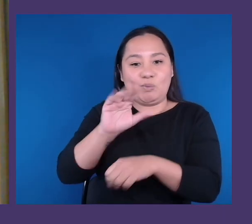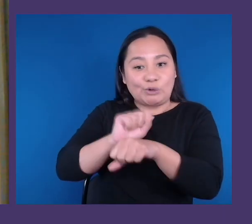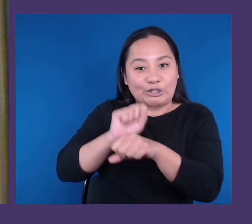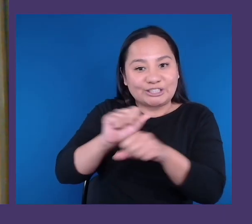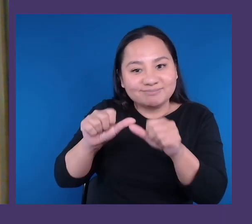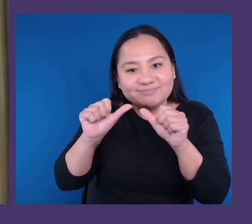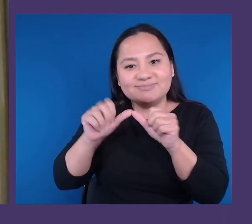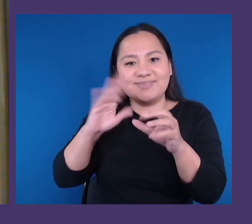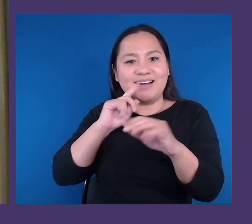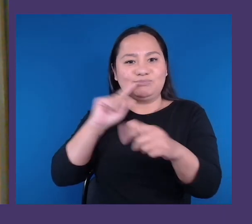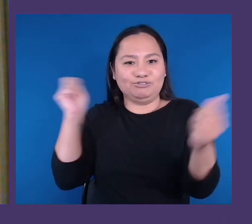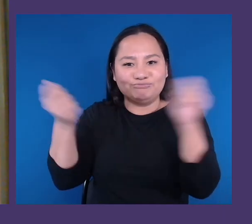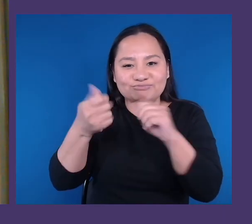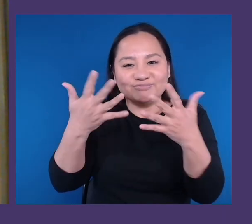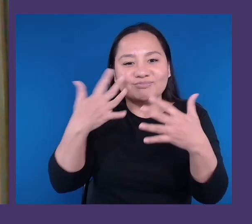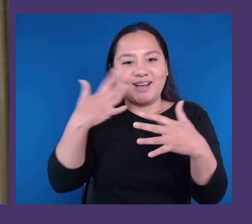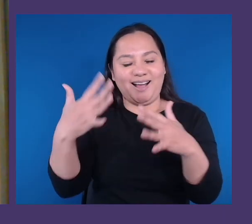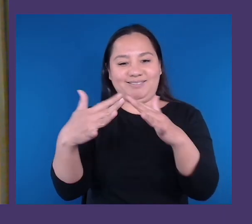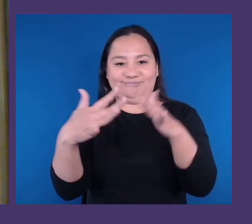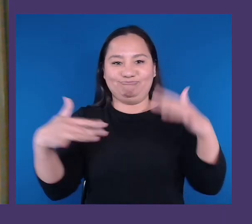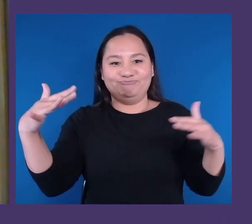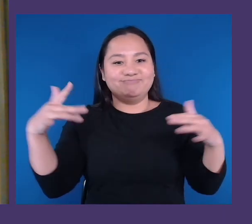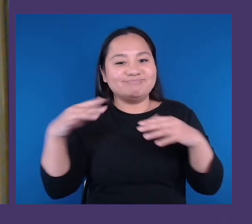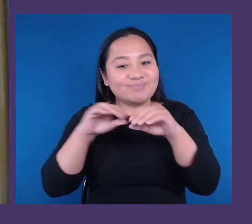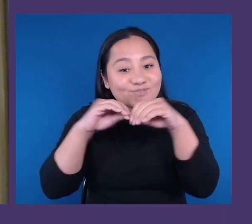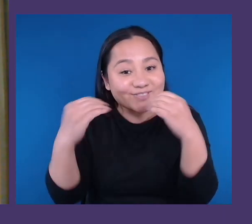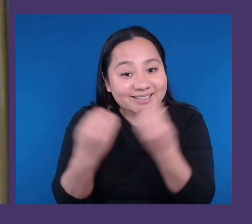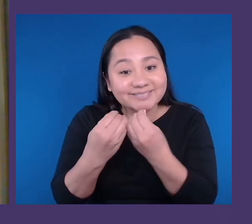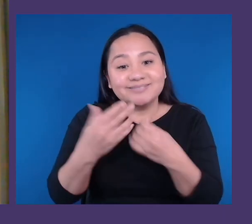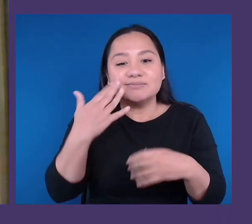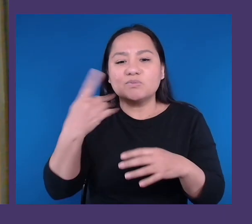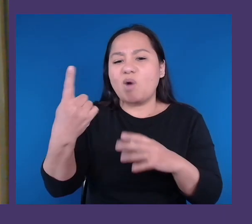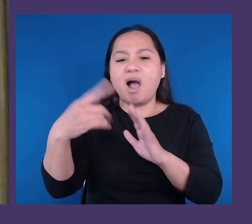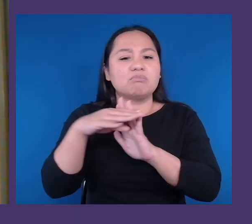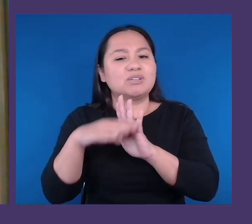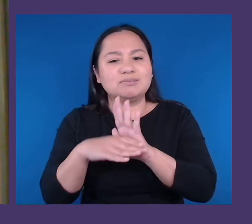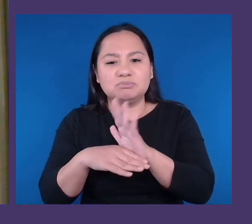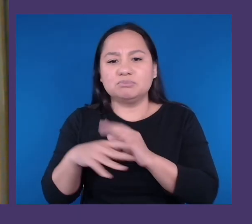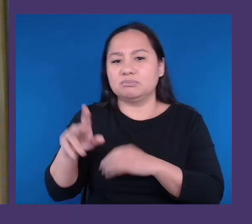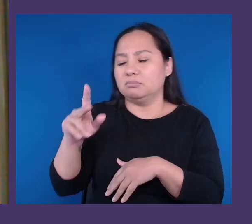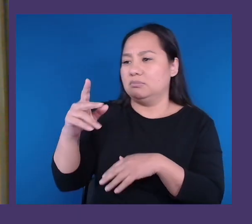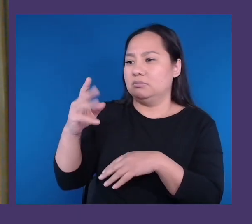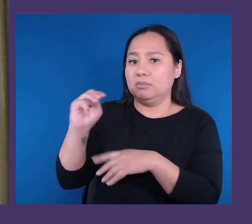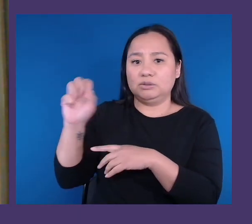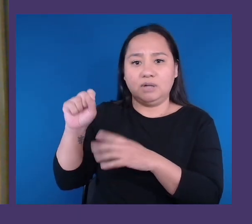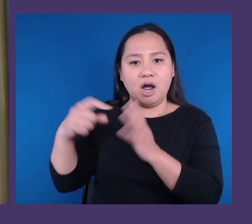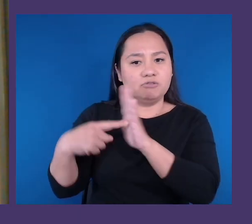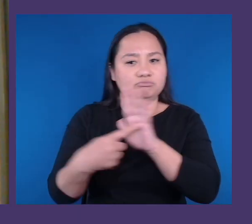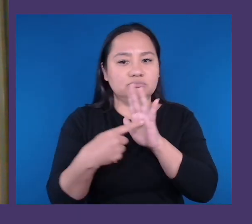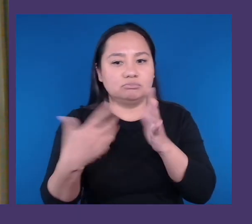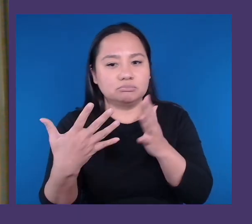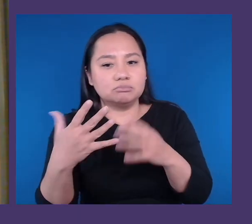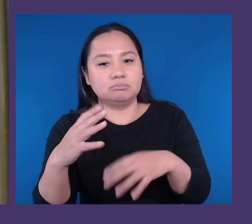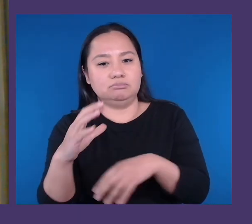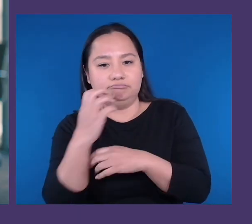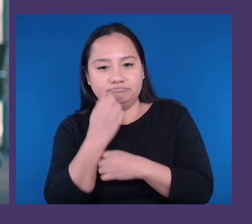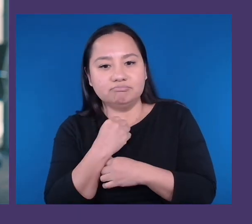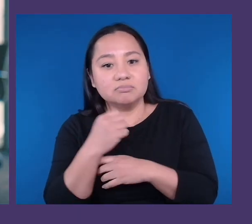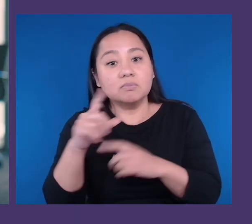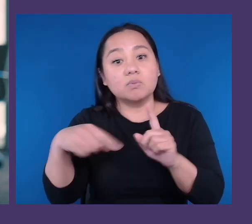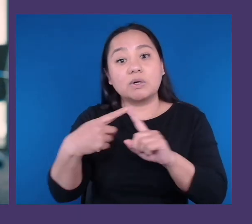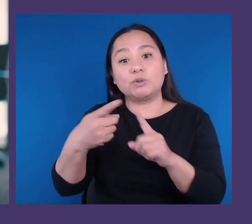of live that method for anyone. And I think that's the beauty of having the neurodiverse program.